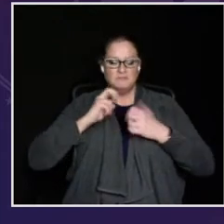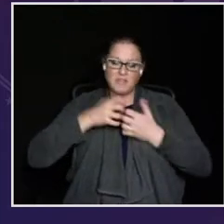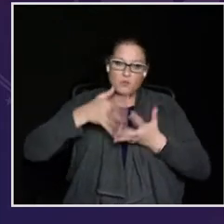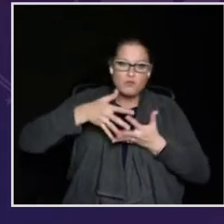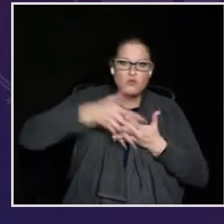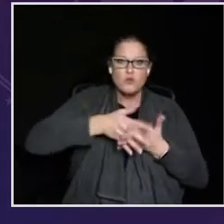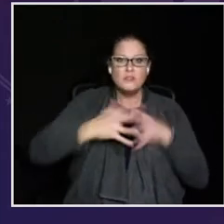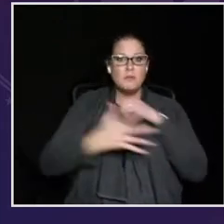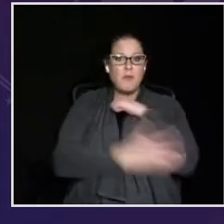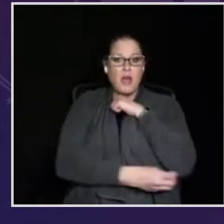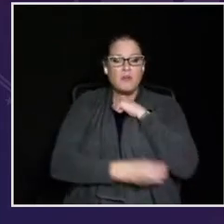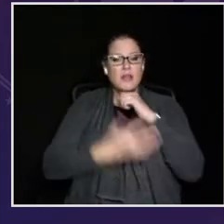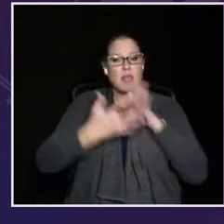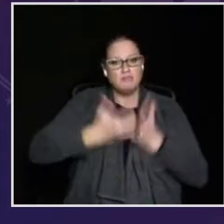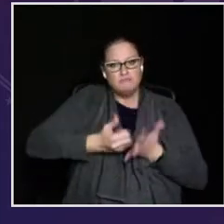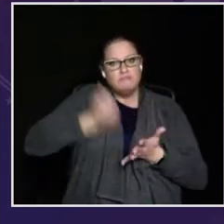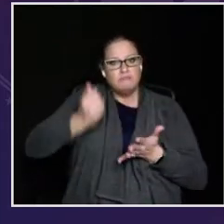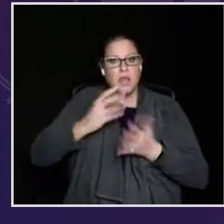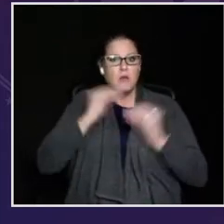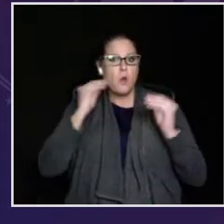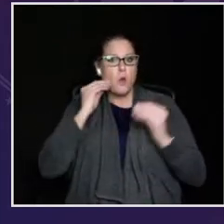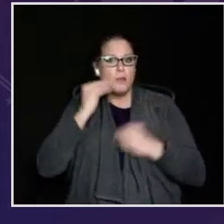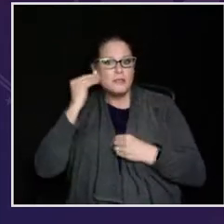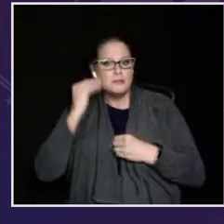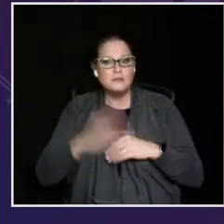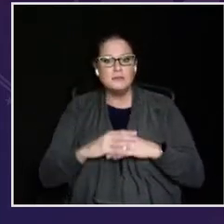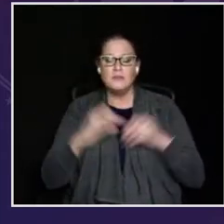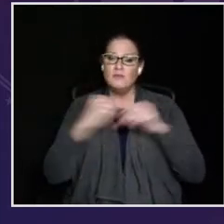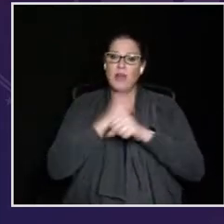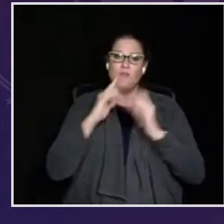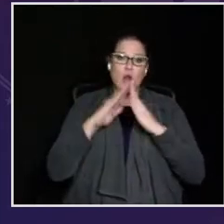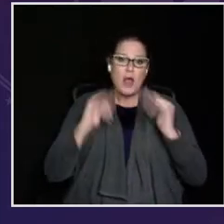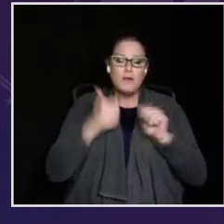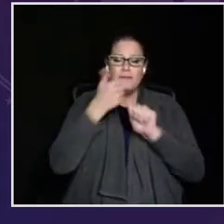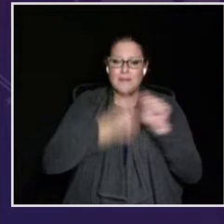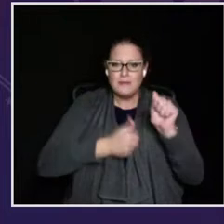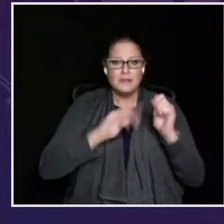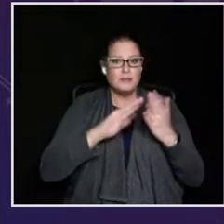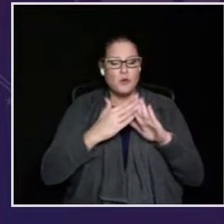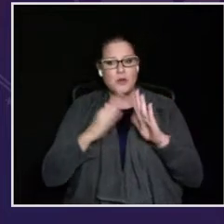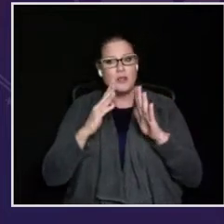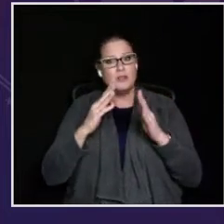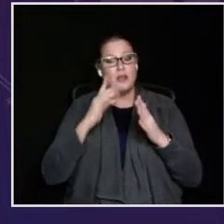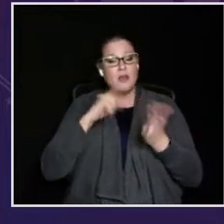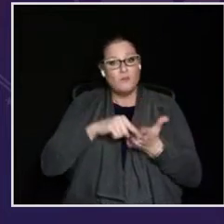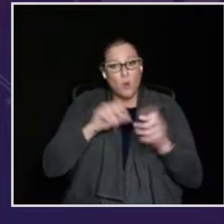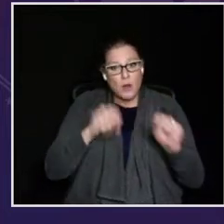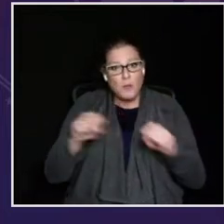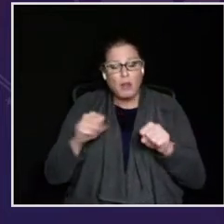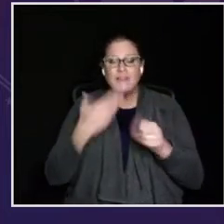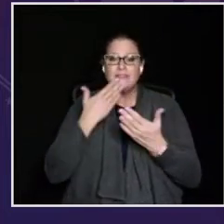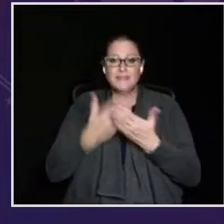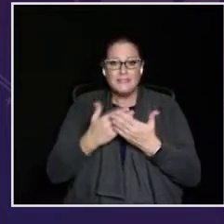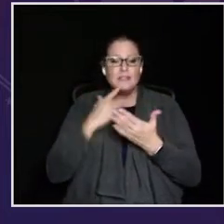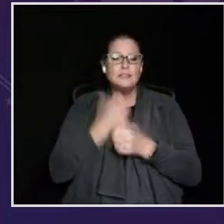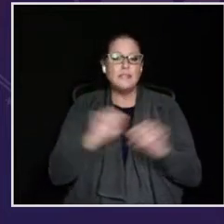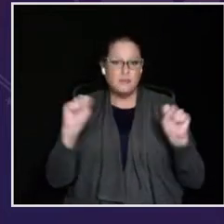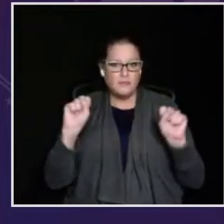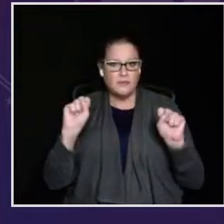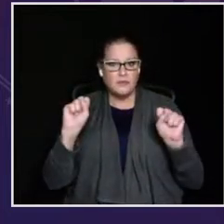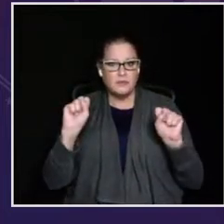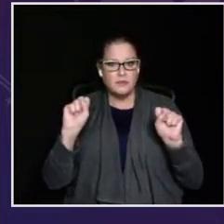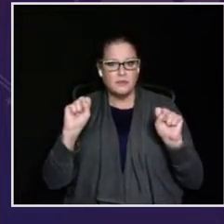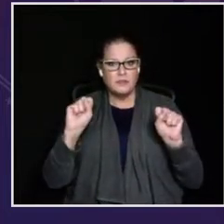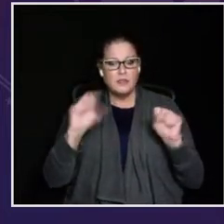in the cold. We will take on the deep-set roots of poverty and homelessness. We will fight for housing in every